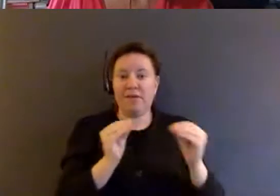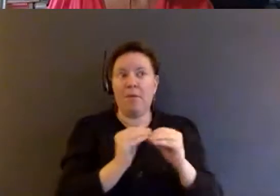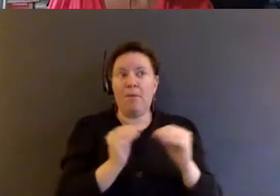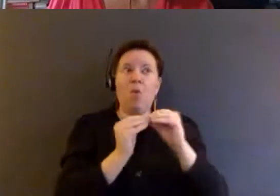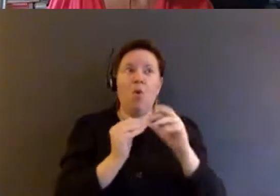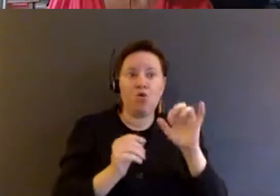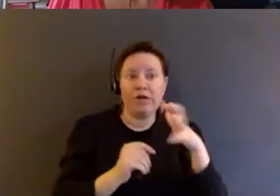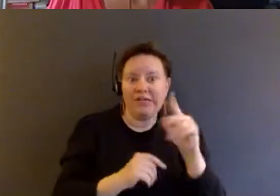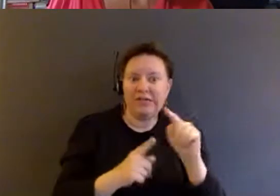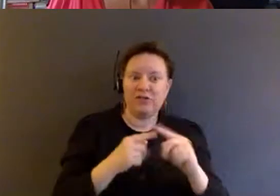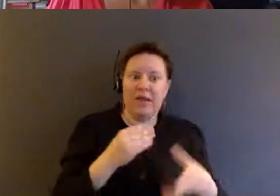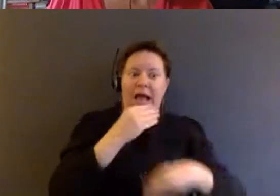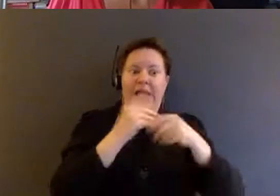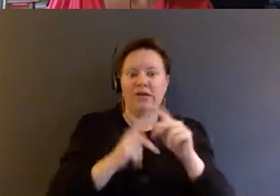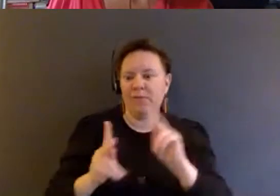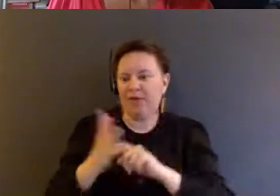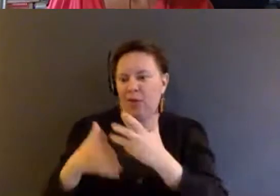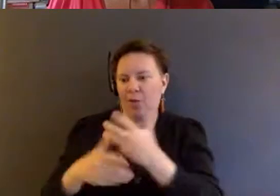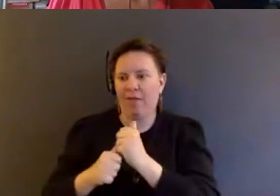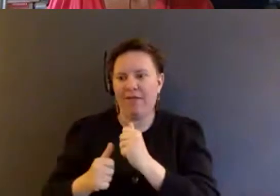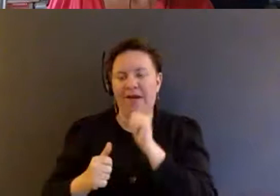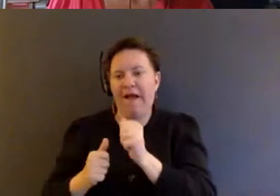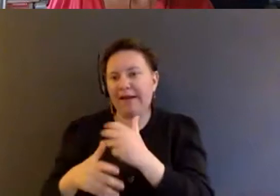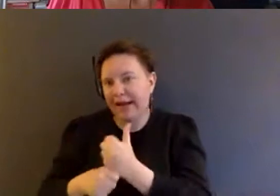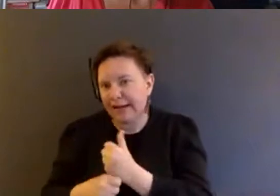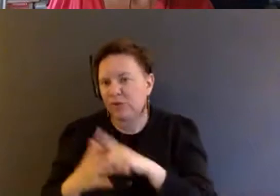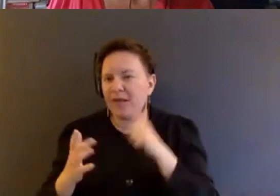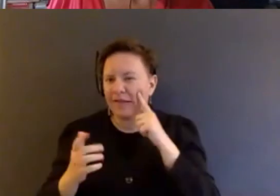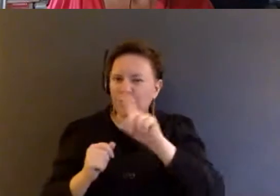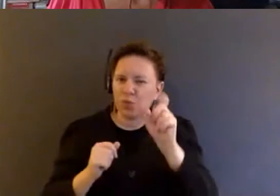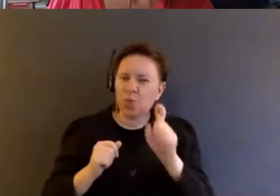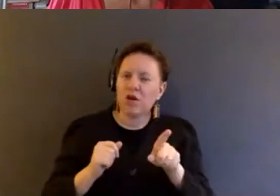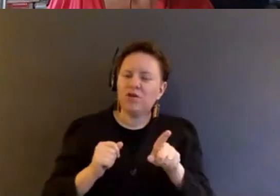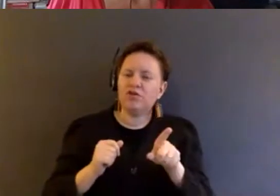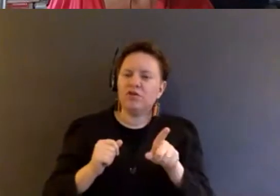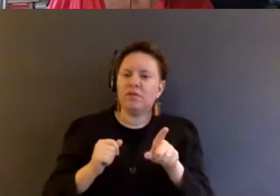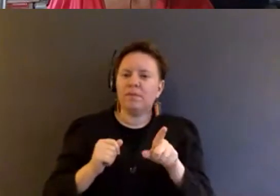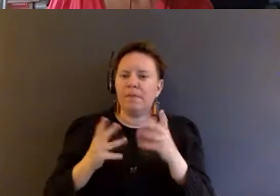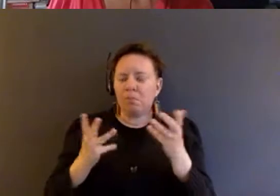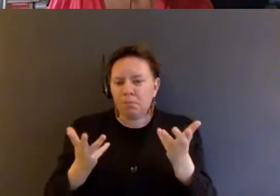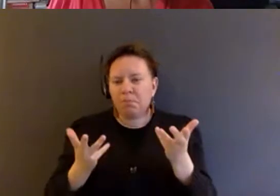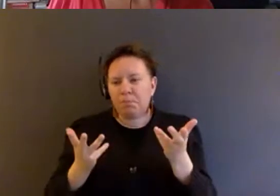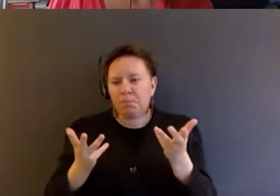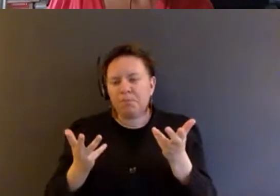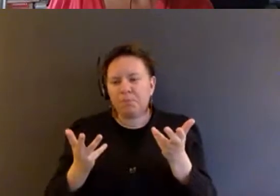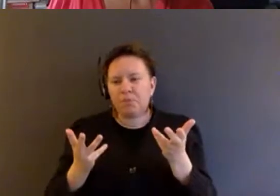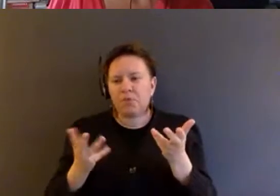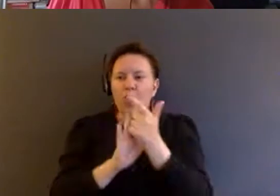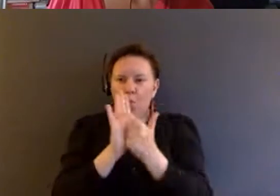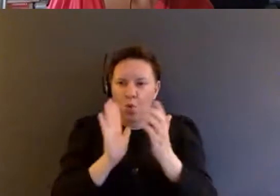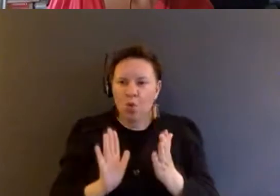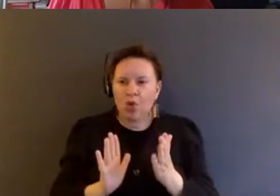to give people something they weren't getting. So I think that's a question that lawyers and lawyers working with